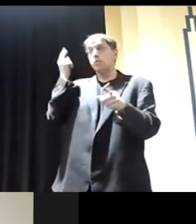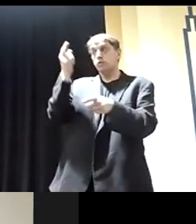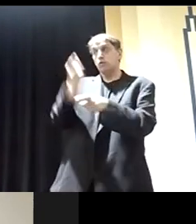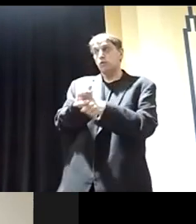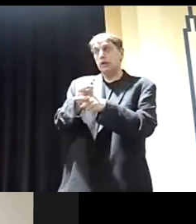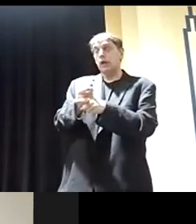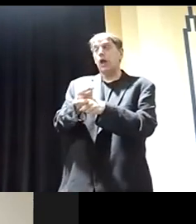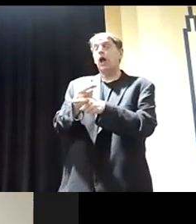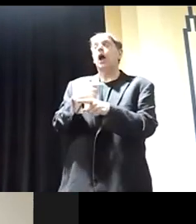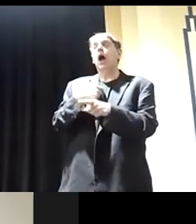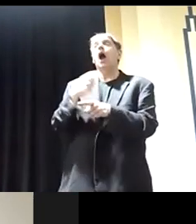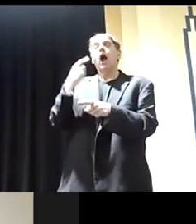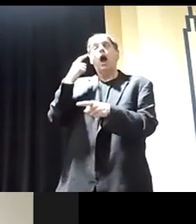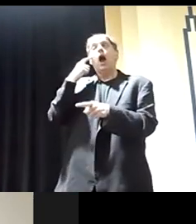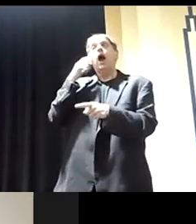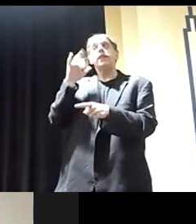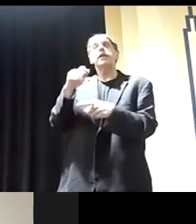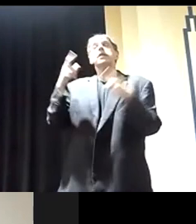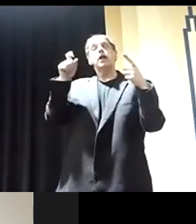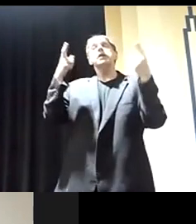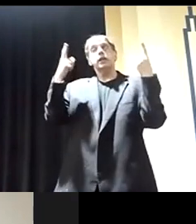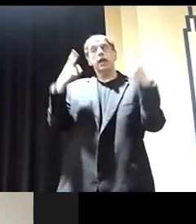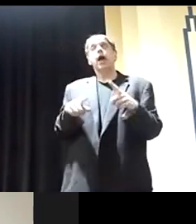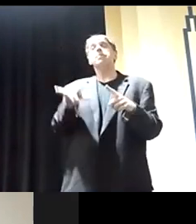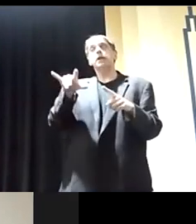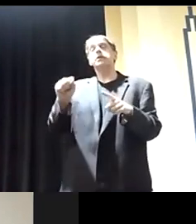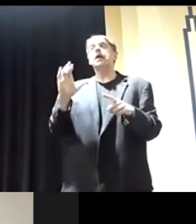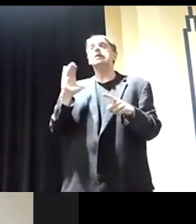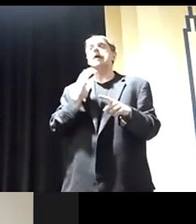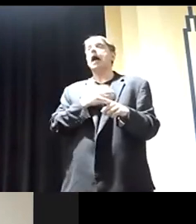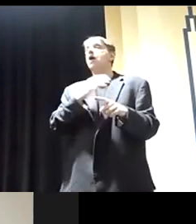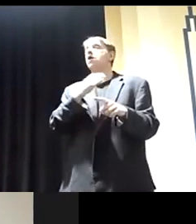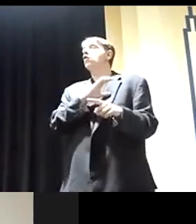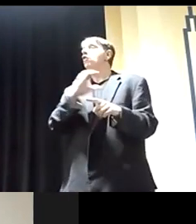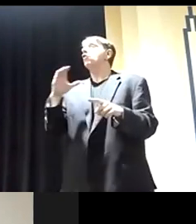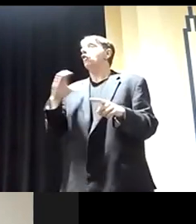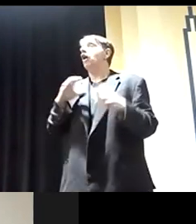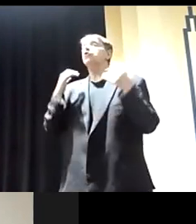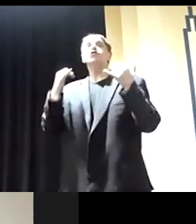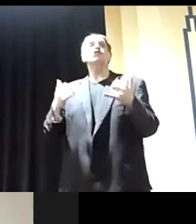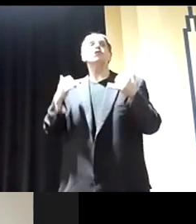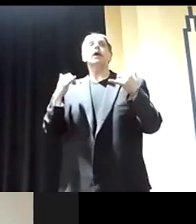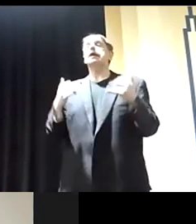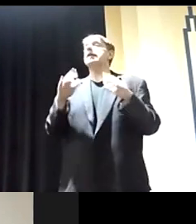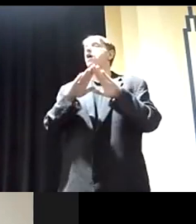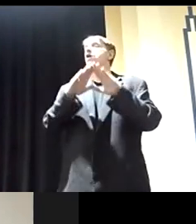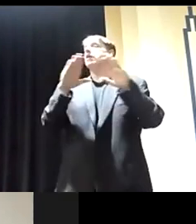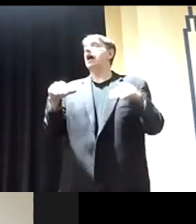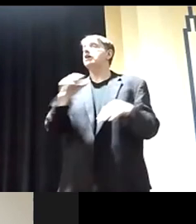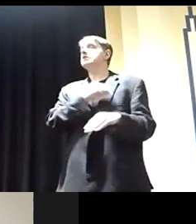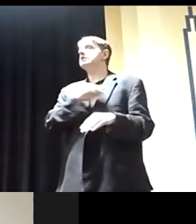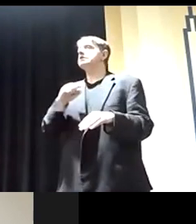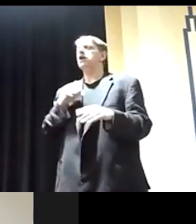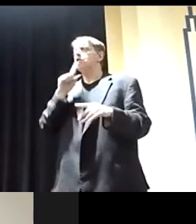I think we needed to bring our troops home. Because our Congress currently, both at the House and at the Senate, are just so divided.